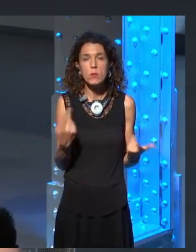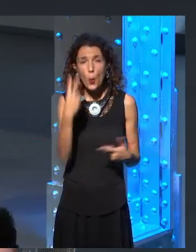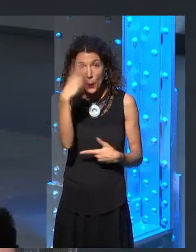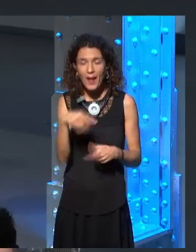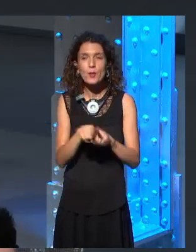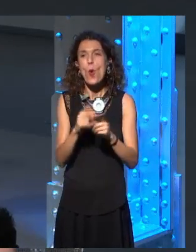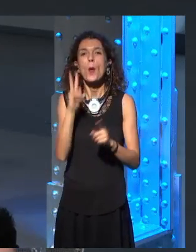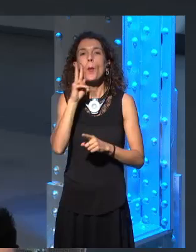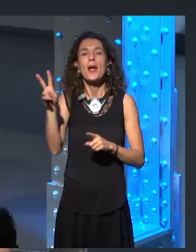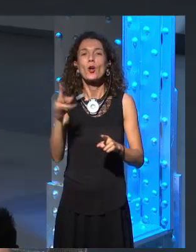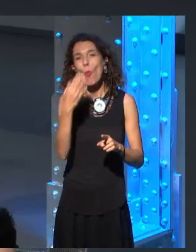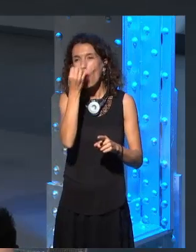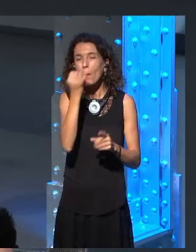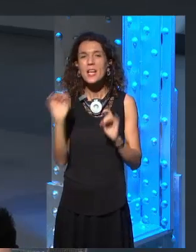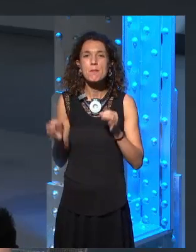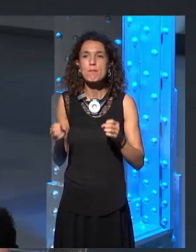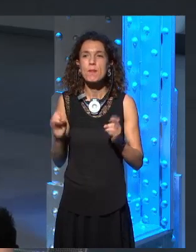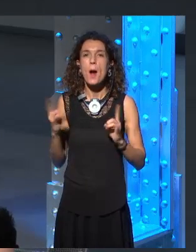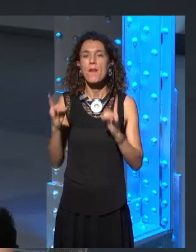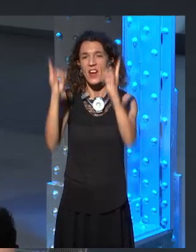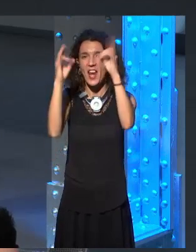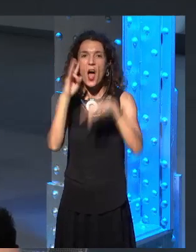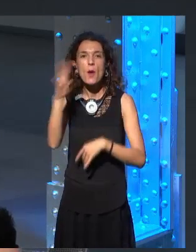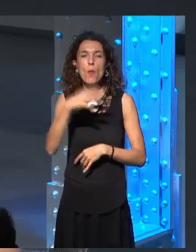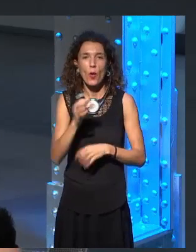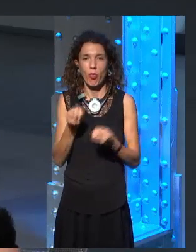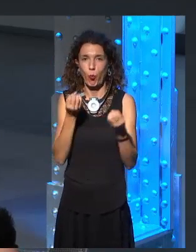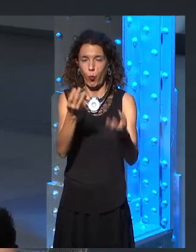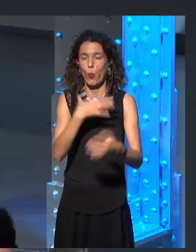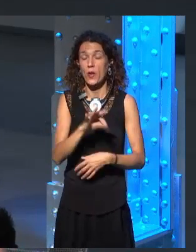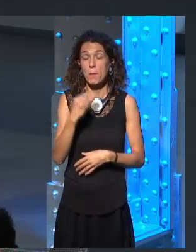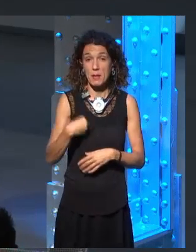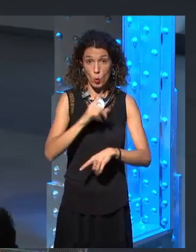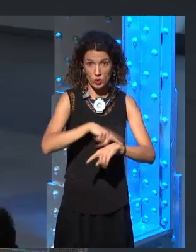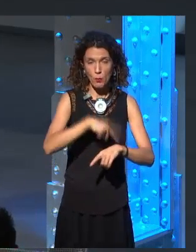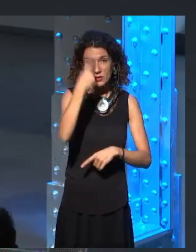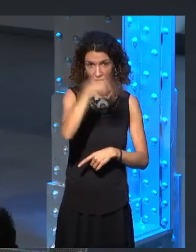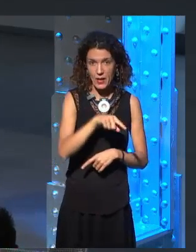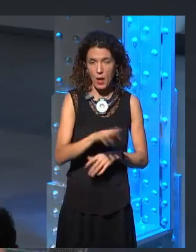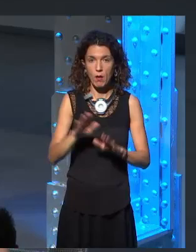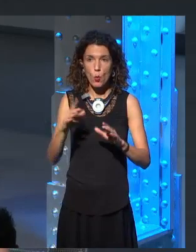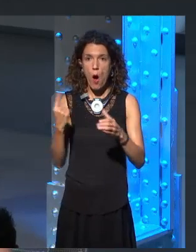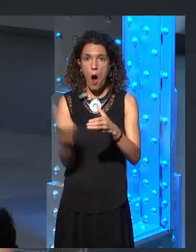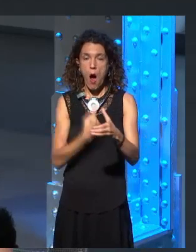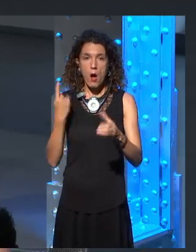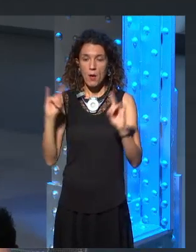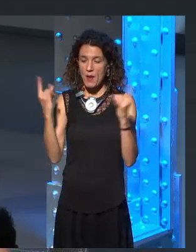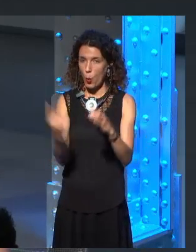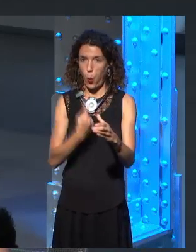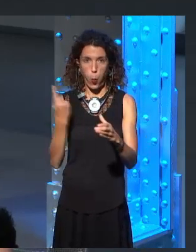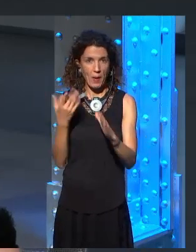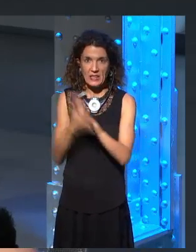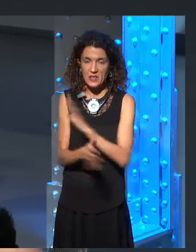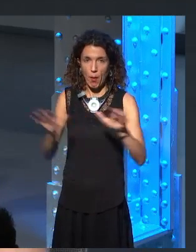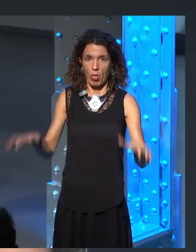But for example, knowing that he will stay there for the rest of his life is obviously going to be a very hard ending if that's how it happens. But it would be very